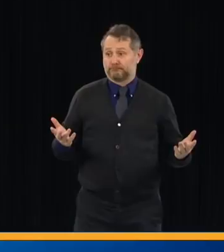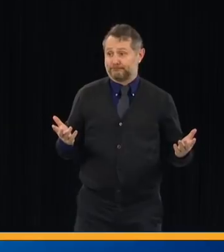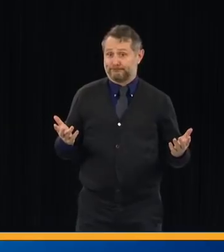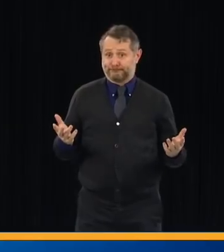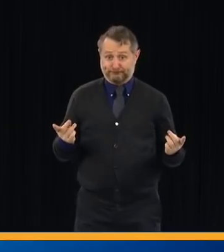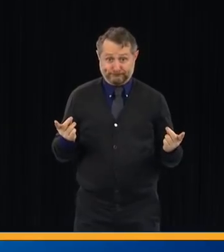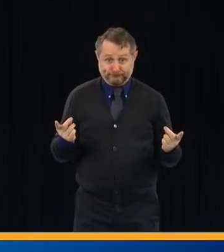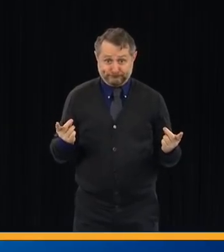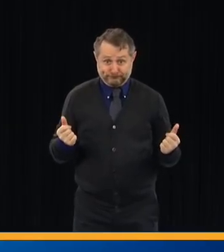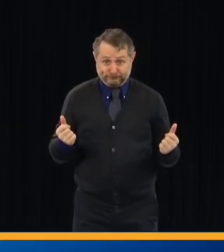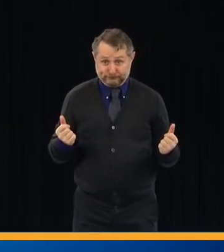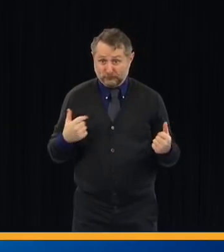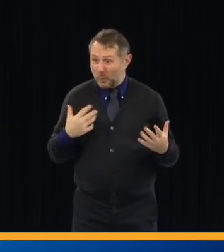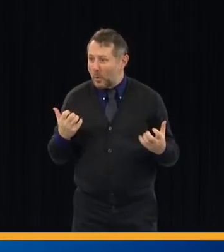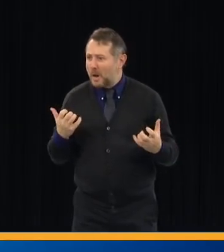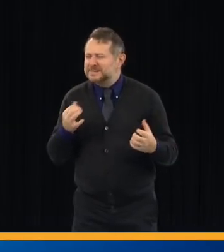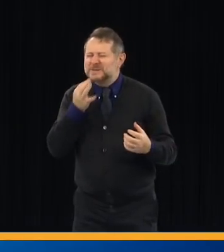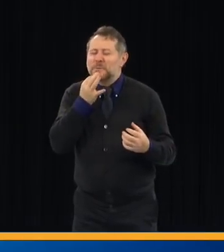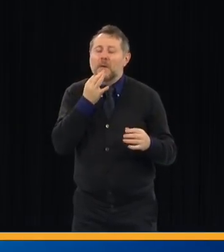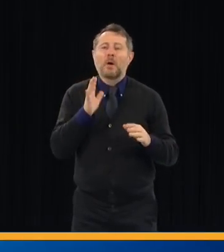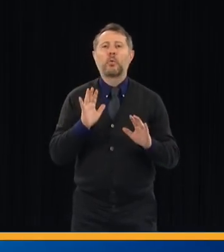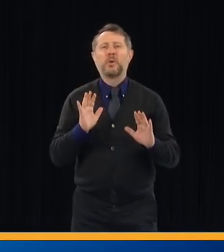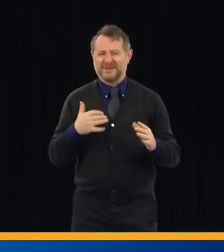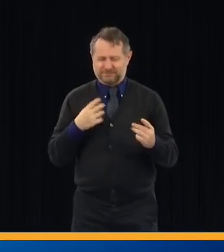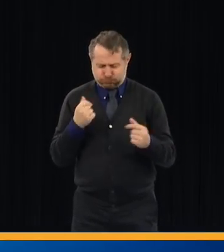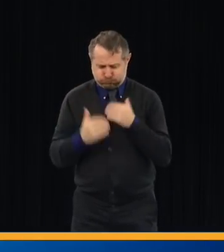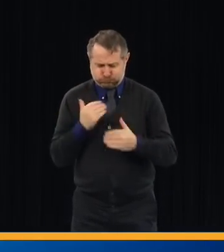want to reopen as soon as possible.